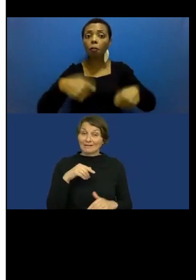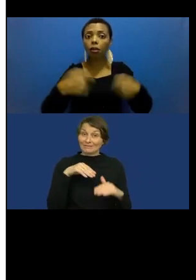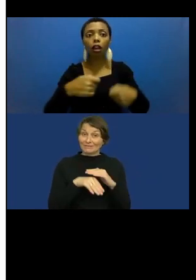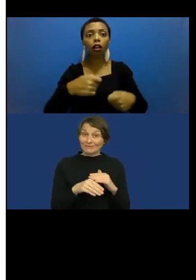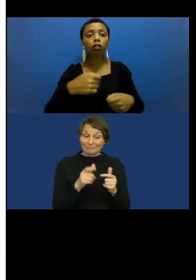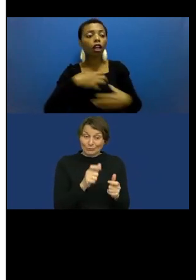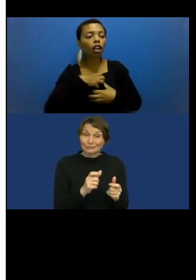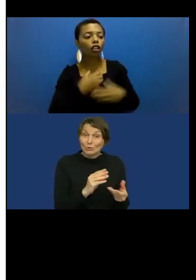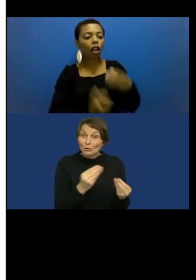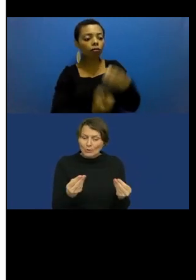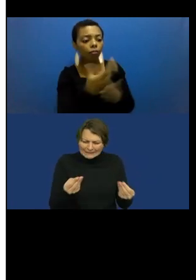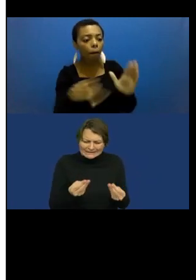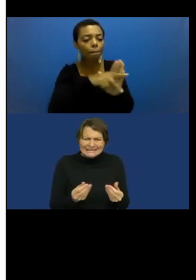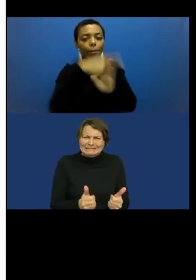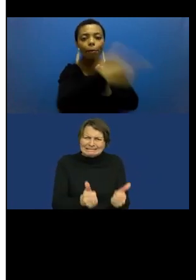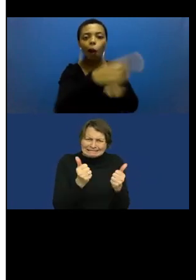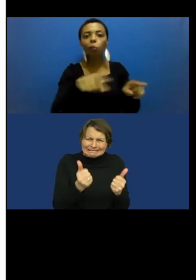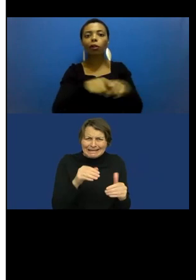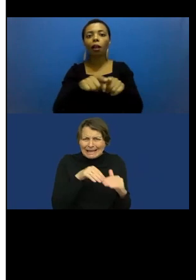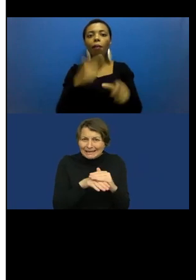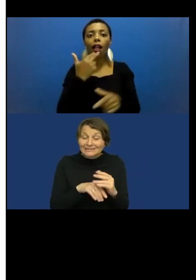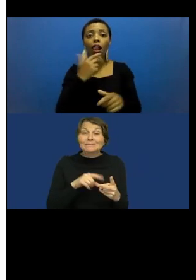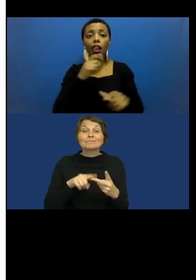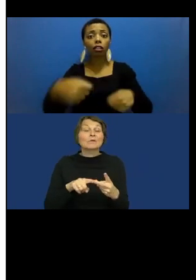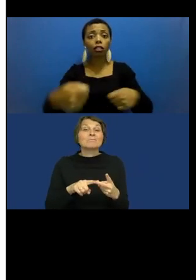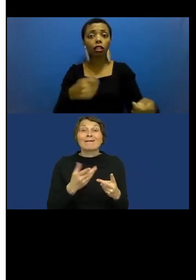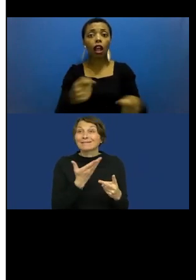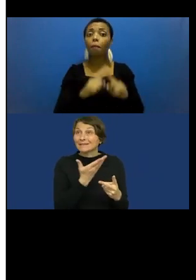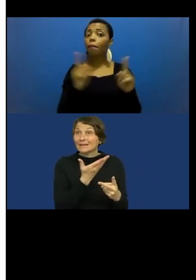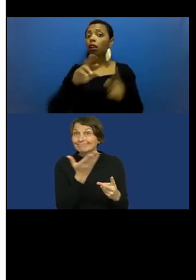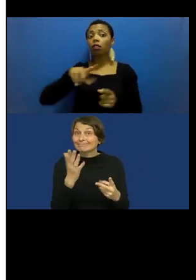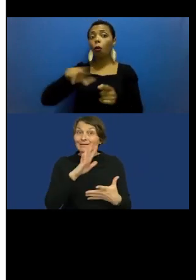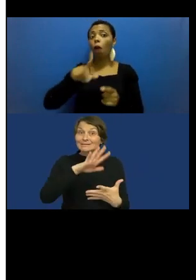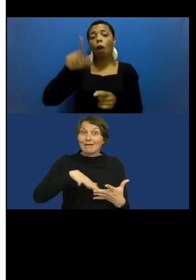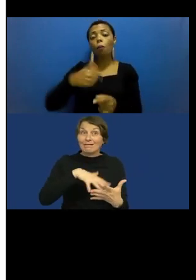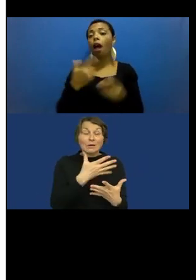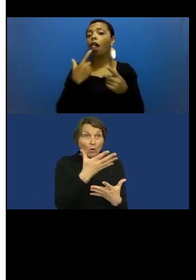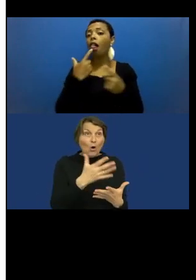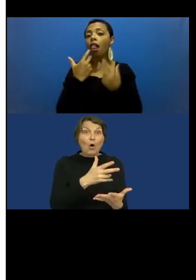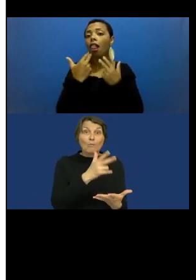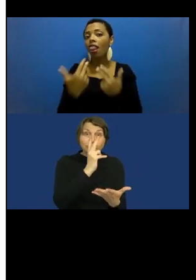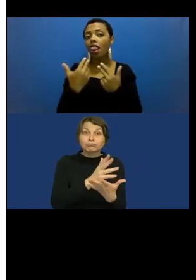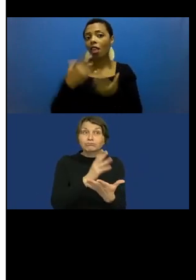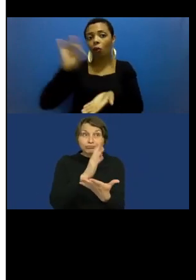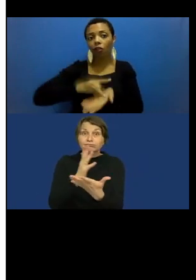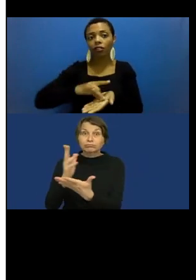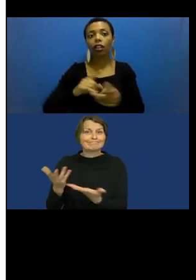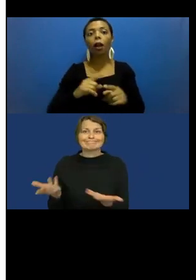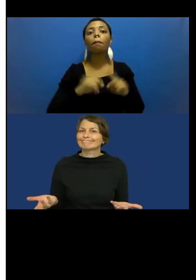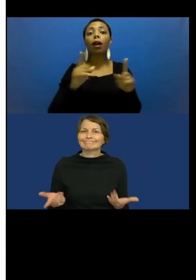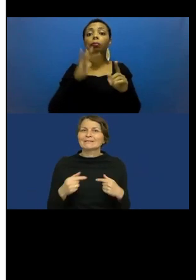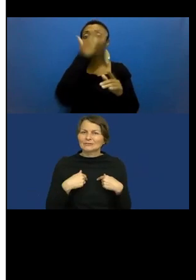languages are not recognised as languages everywhere. For people with deafblindness, an important